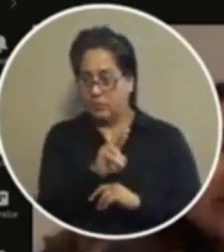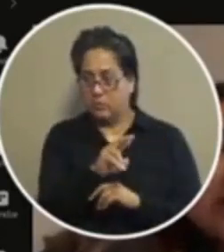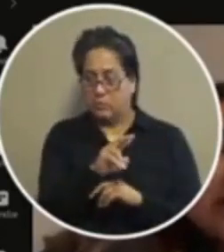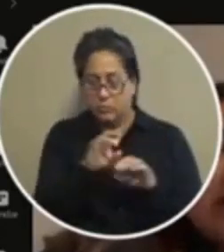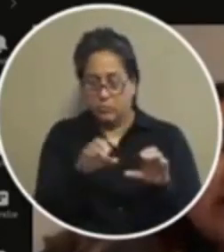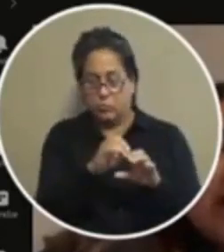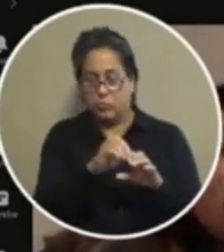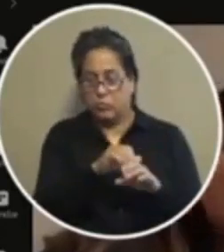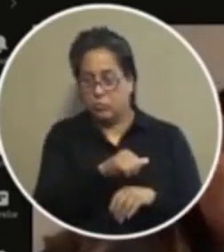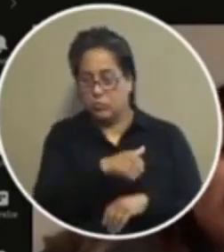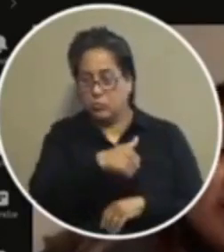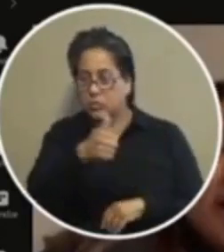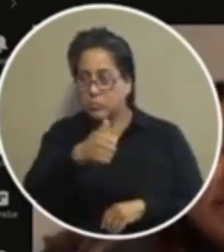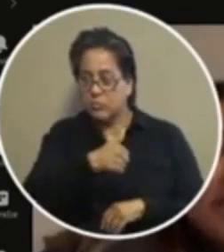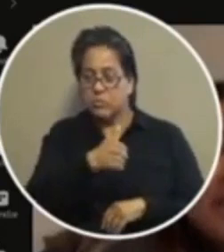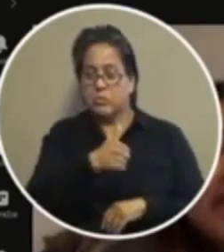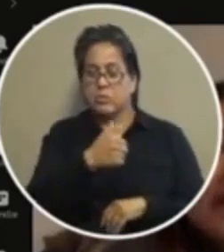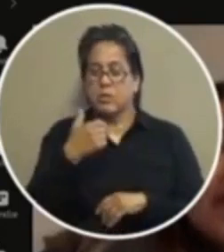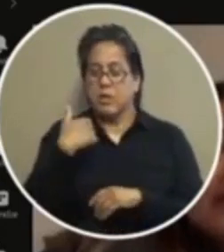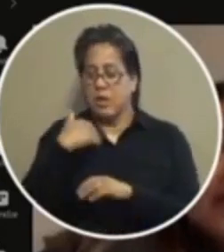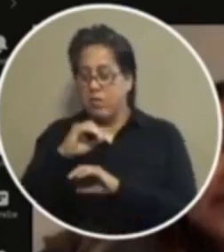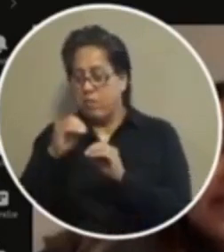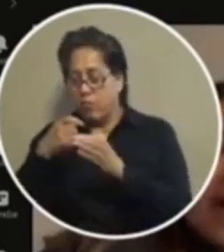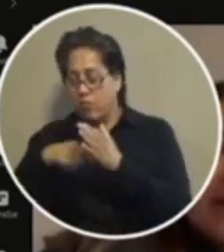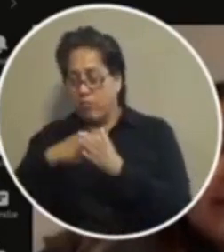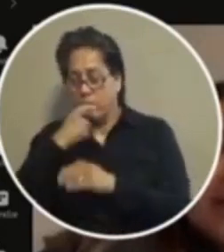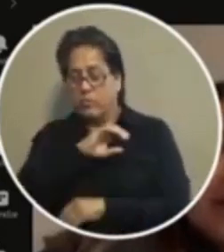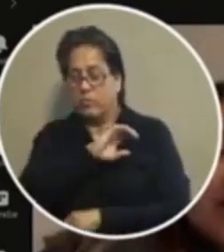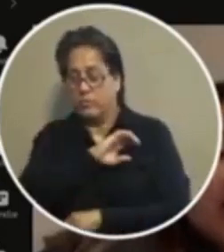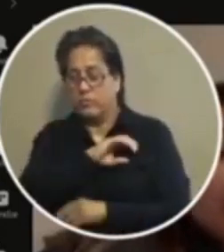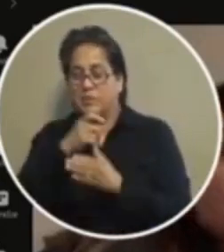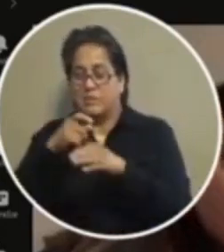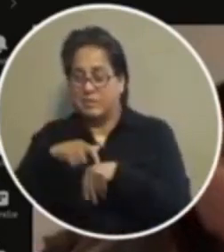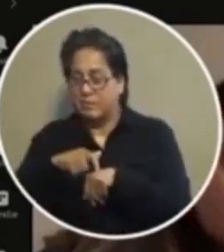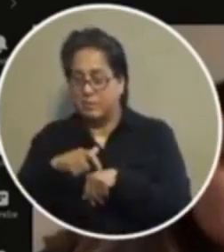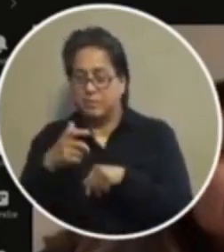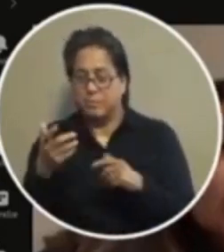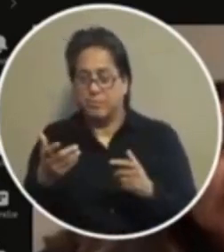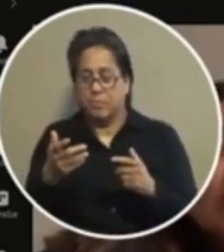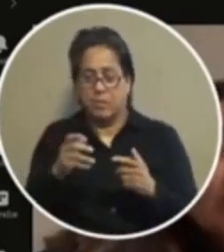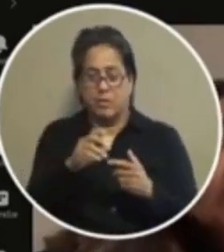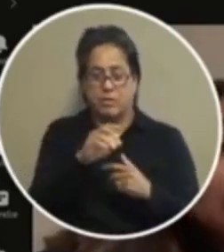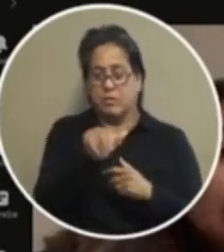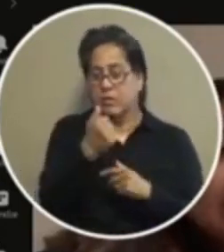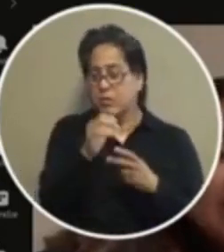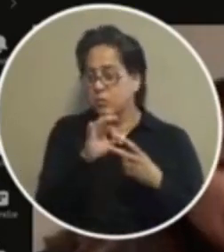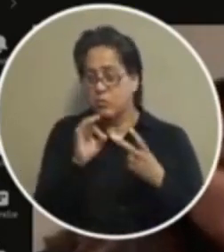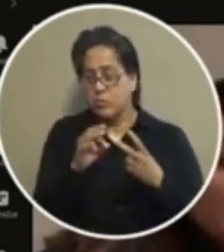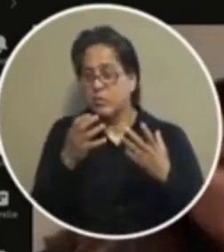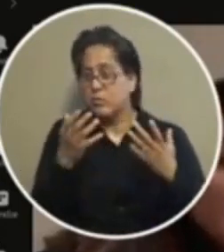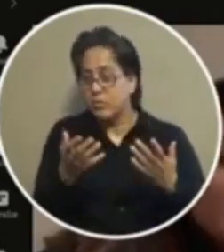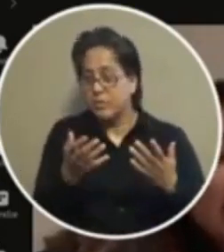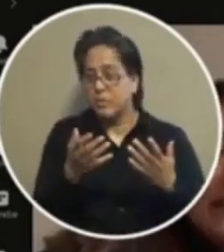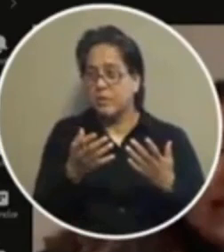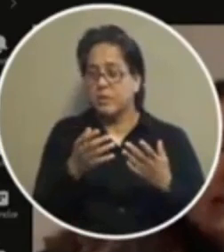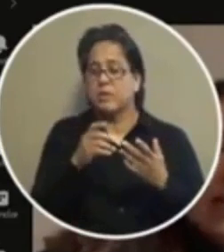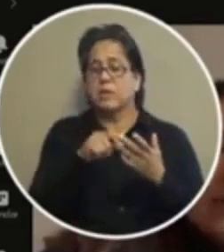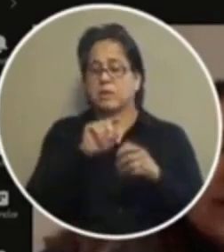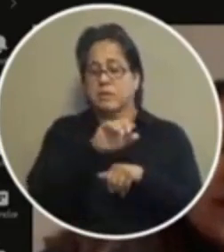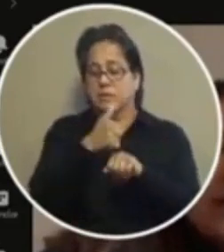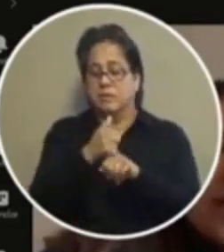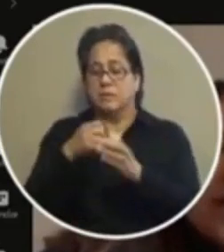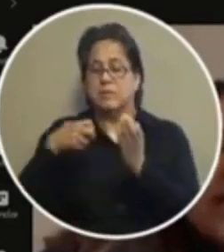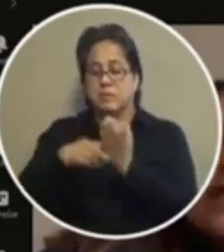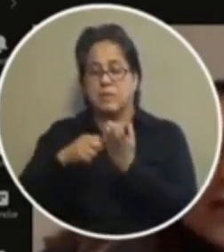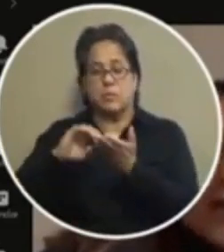do the transport and you don't have a cost with police officers time so the alternative is to to put together a site